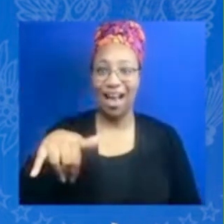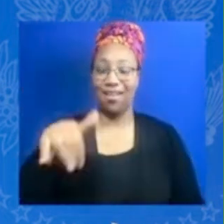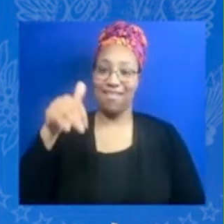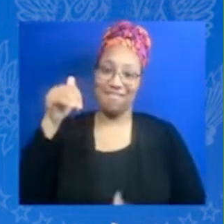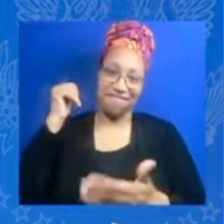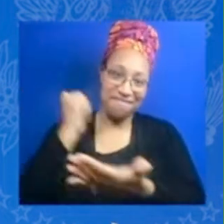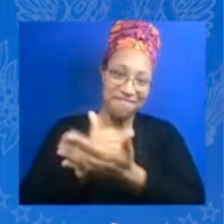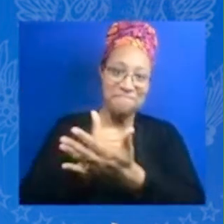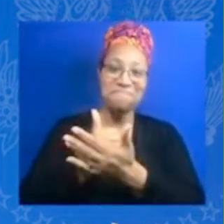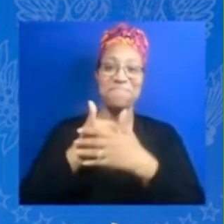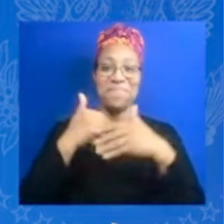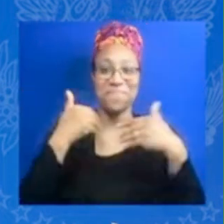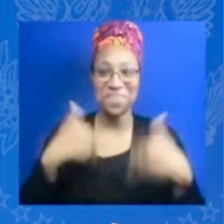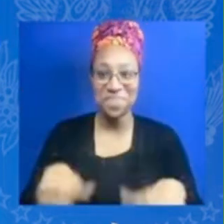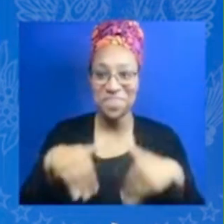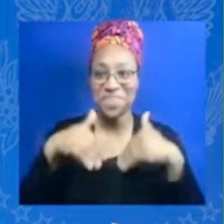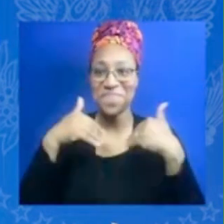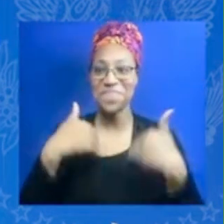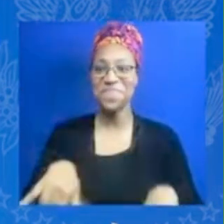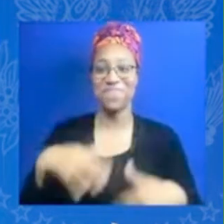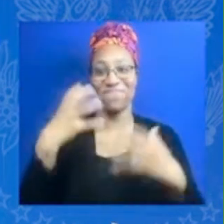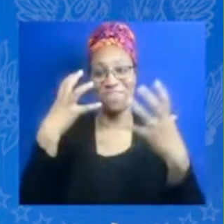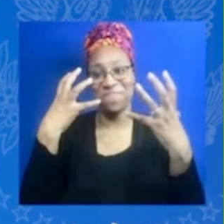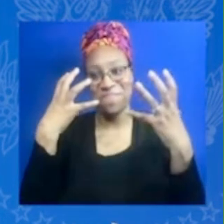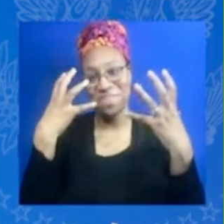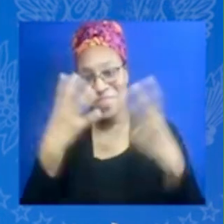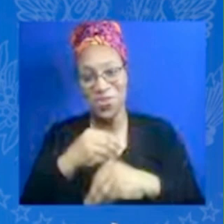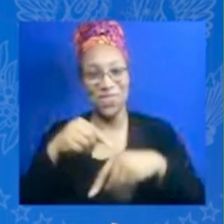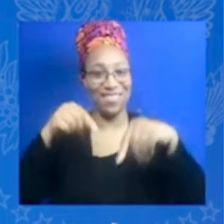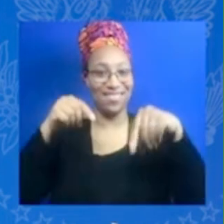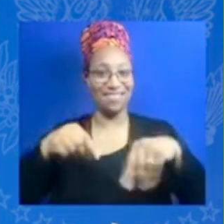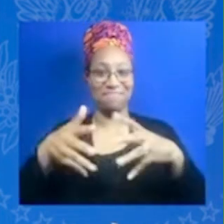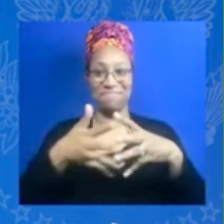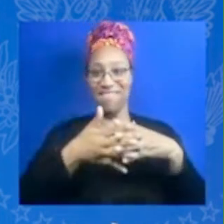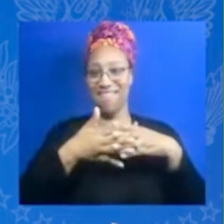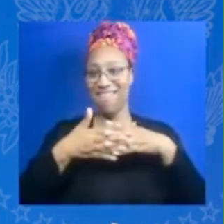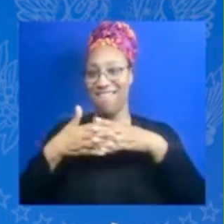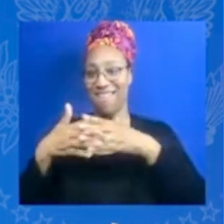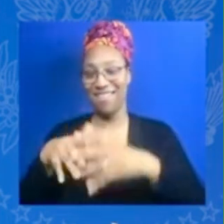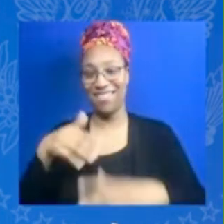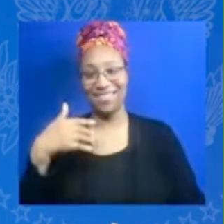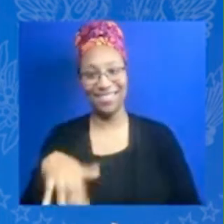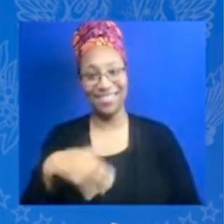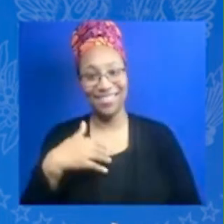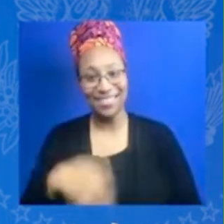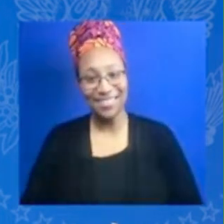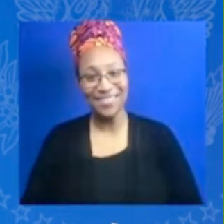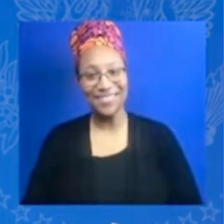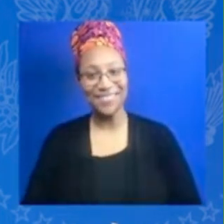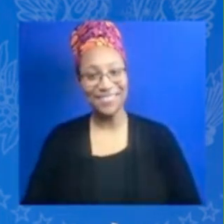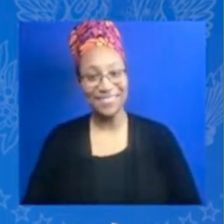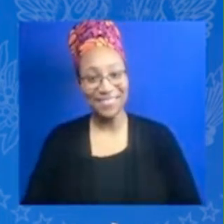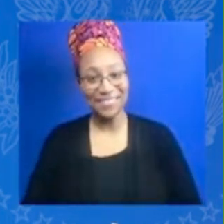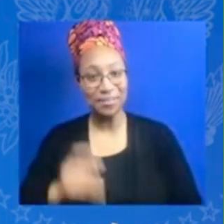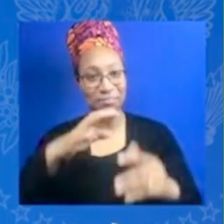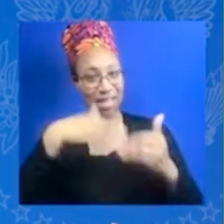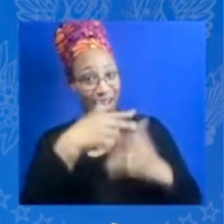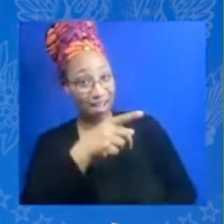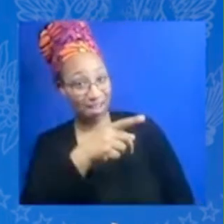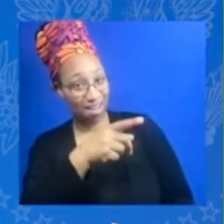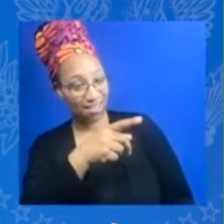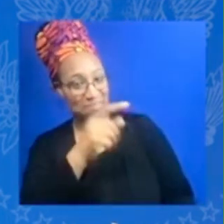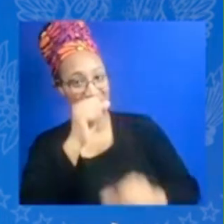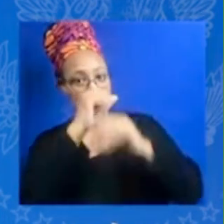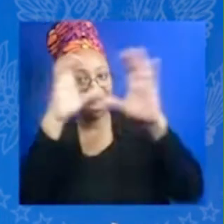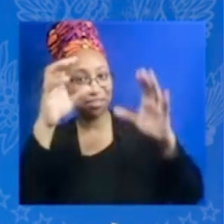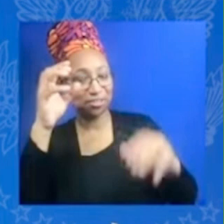and yeah my our next goal will be helping melissa and imagine her dreams around manufacturing in the u.s as well we